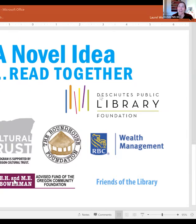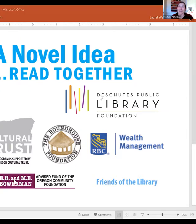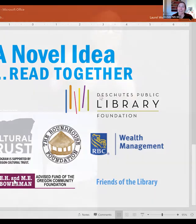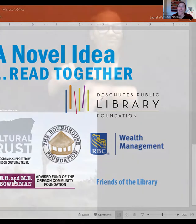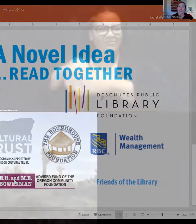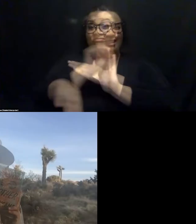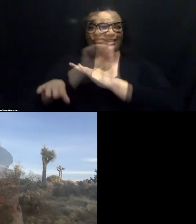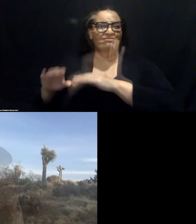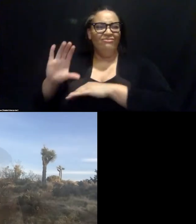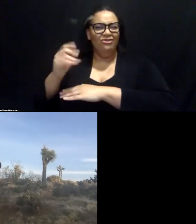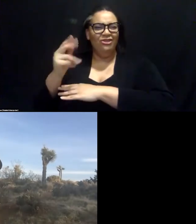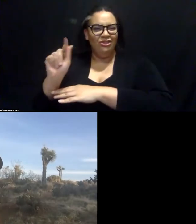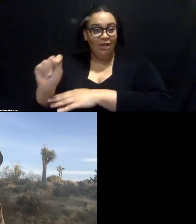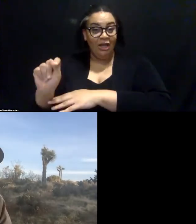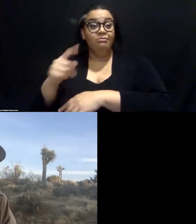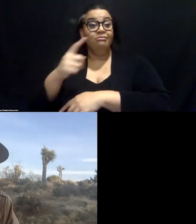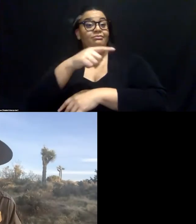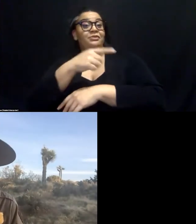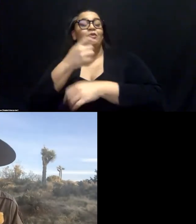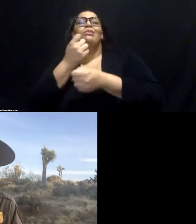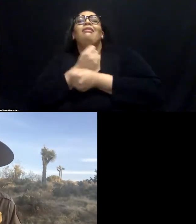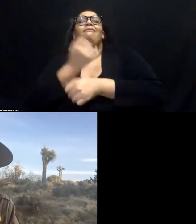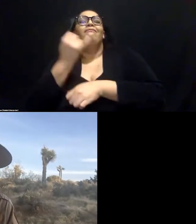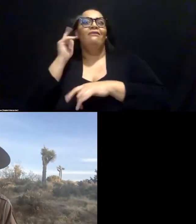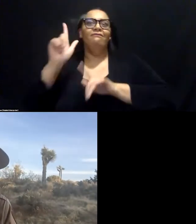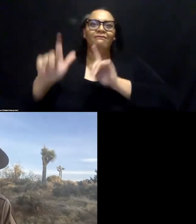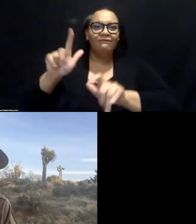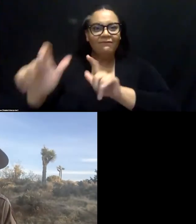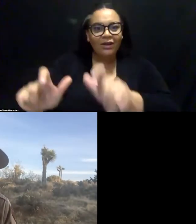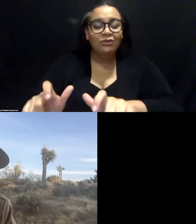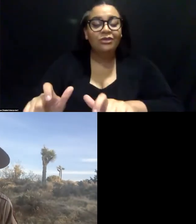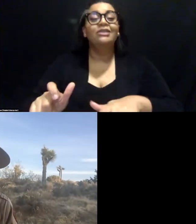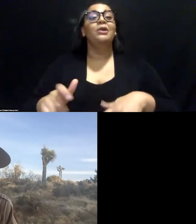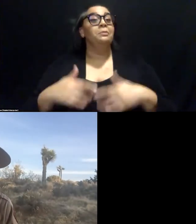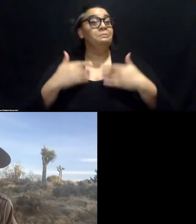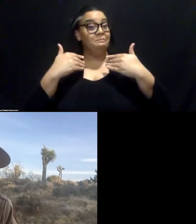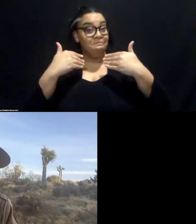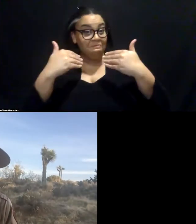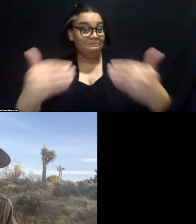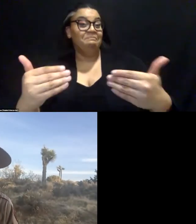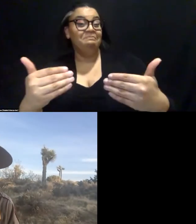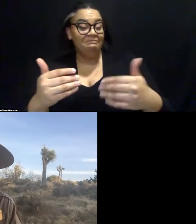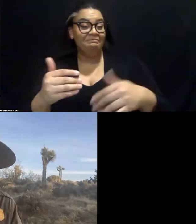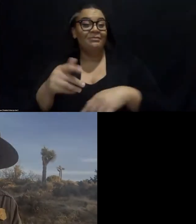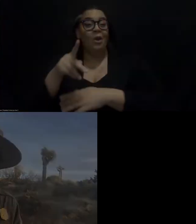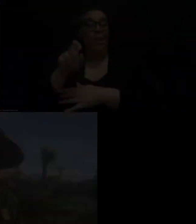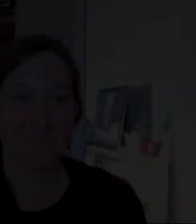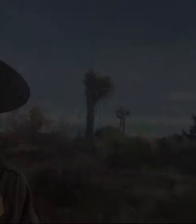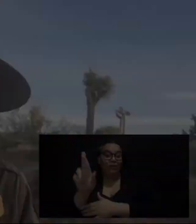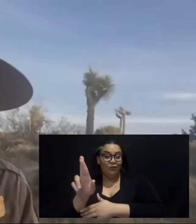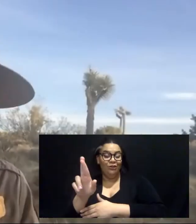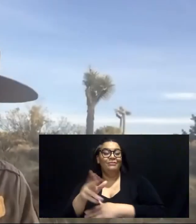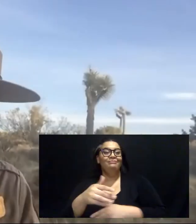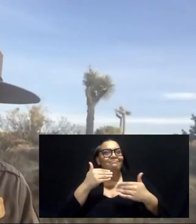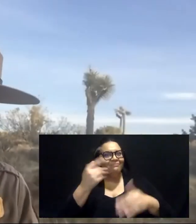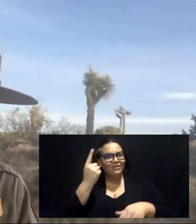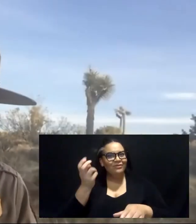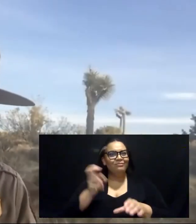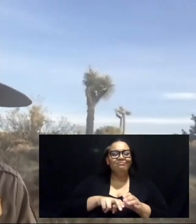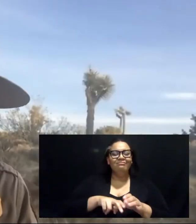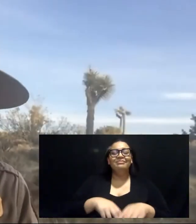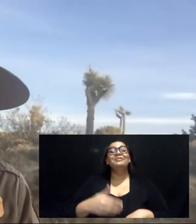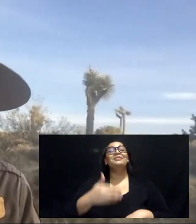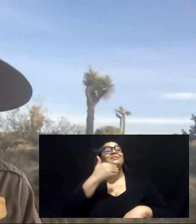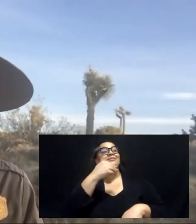please, without further ado, our park ranger, thanks for joining us. Oh, thank you for having me.